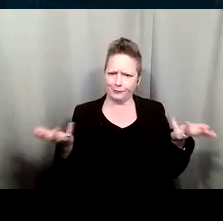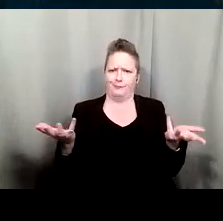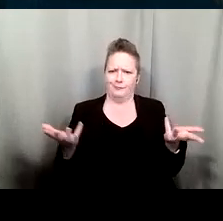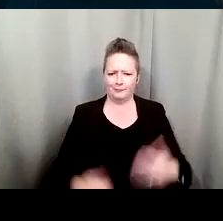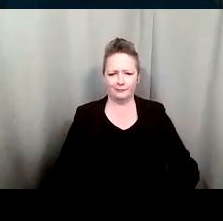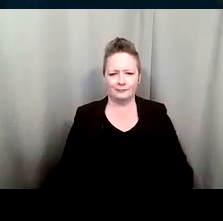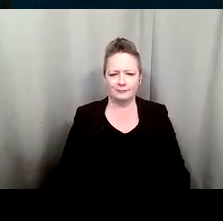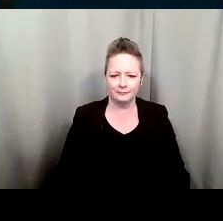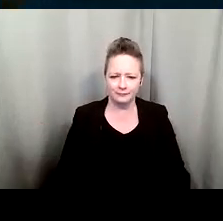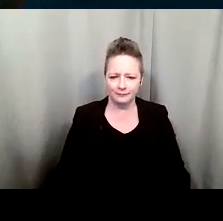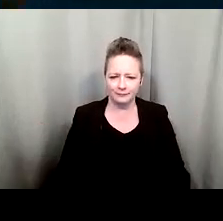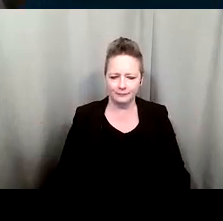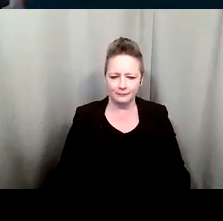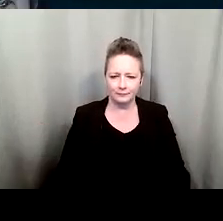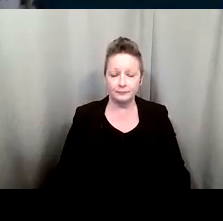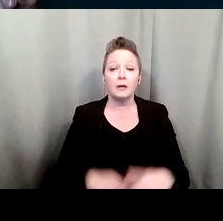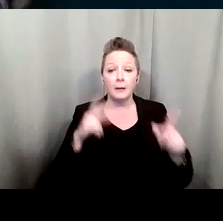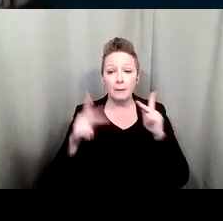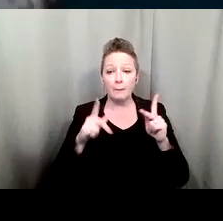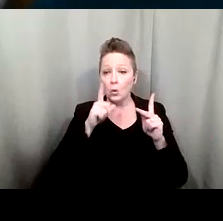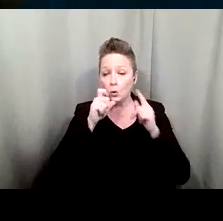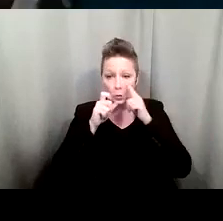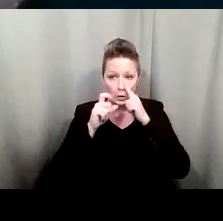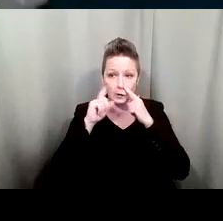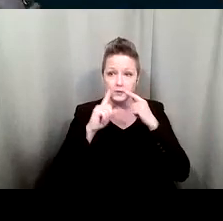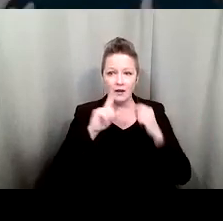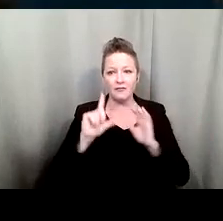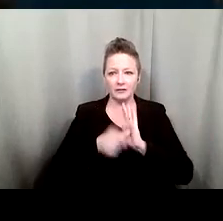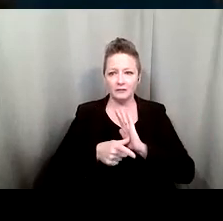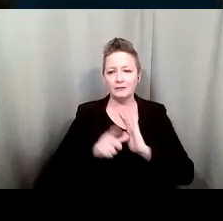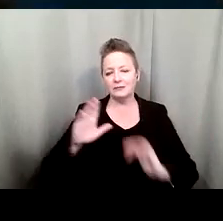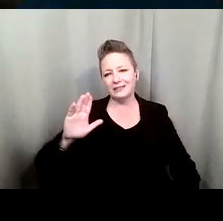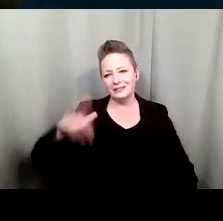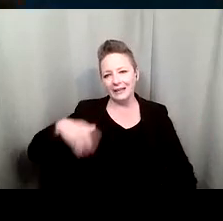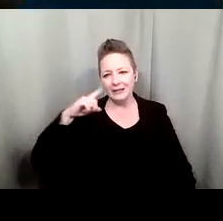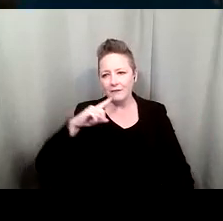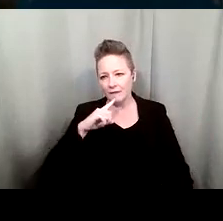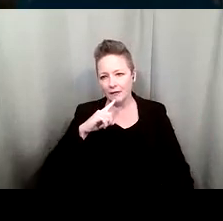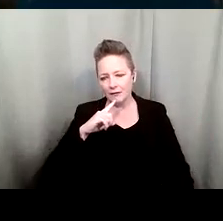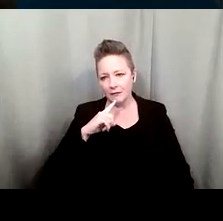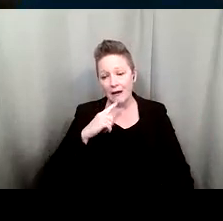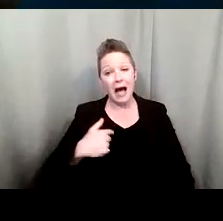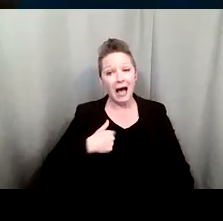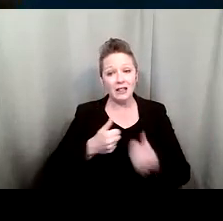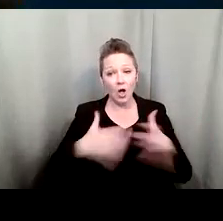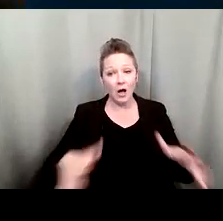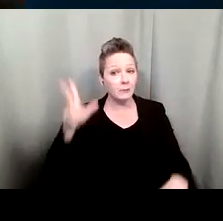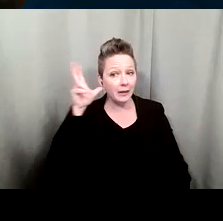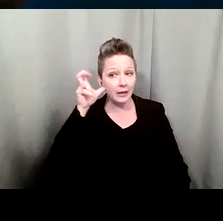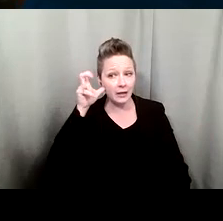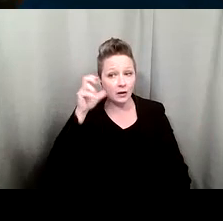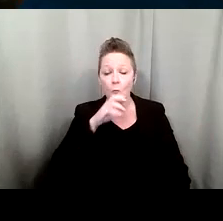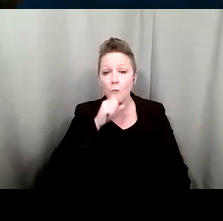we have people that are late deaf um i used to consider myself late deaf because i lost my hearing when i was